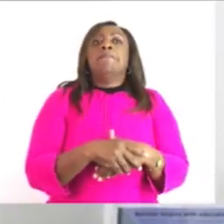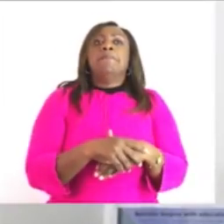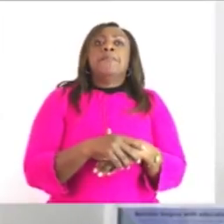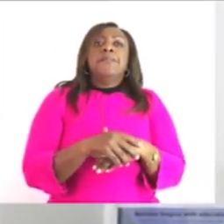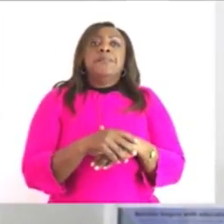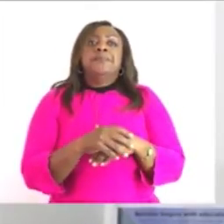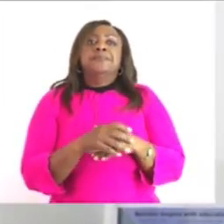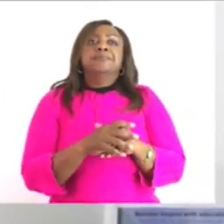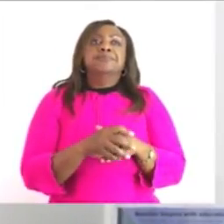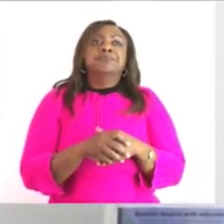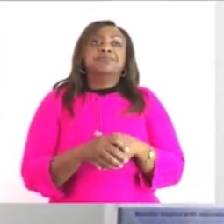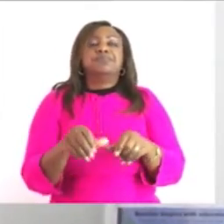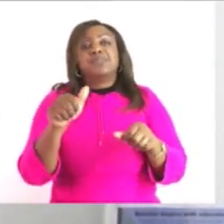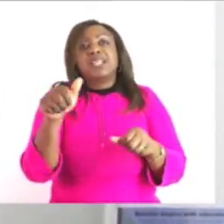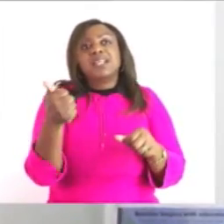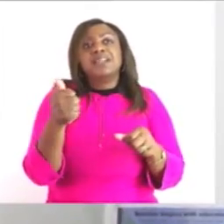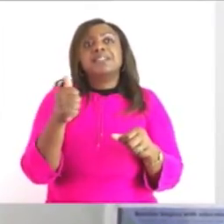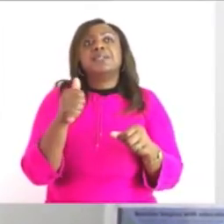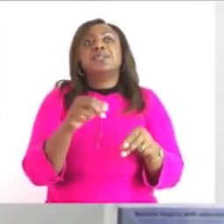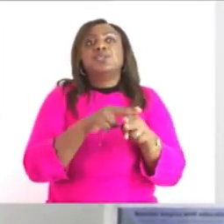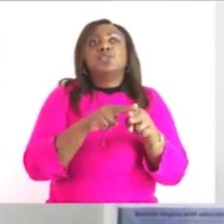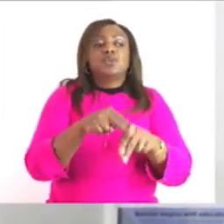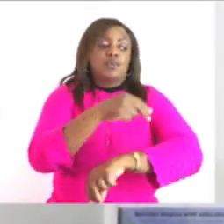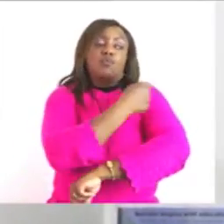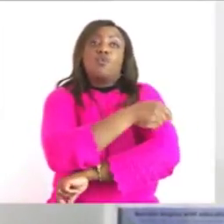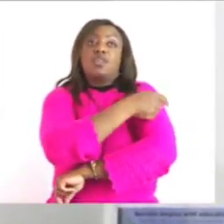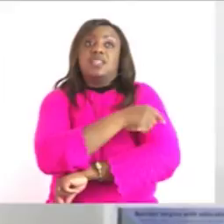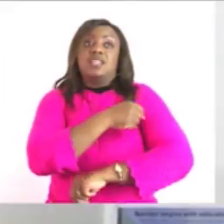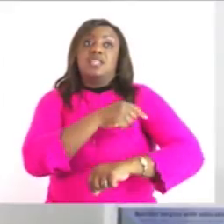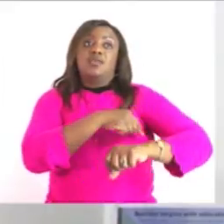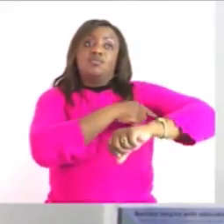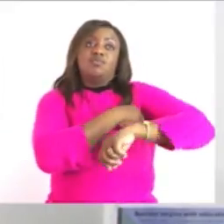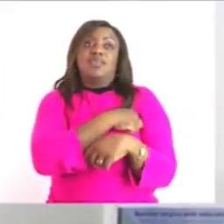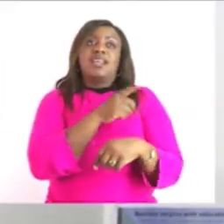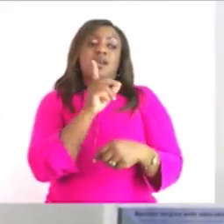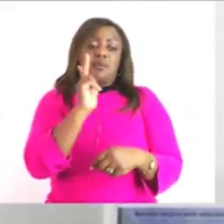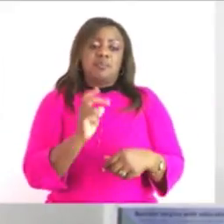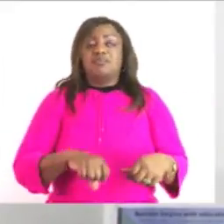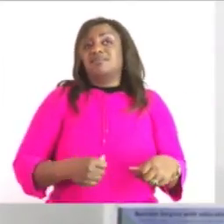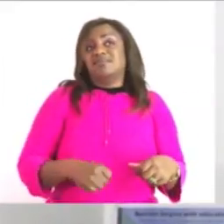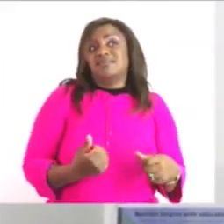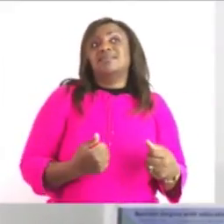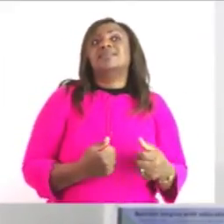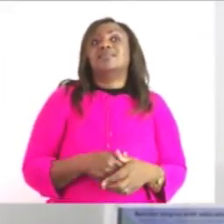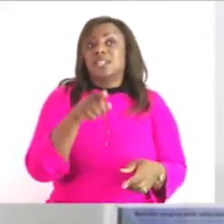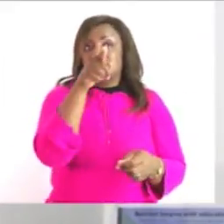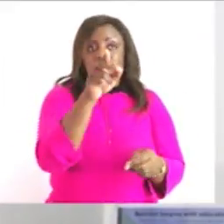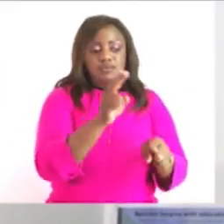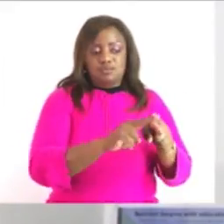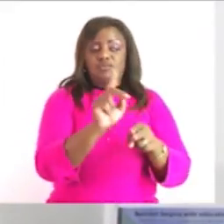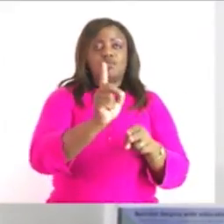substance you have another one you can use at hospital where you have to put it under the ampette so